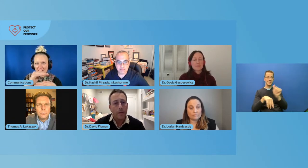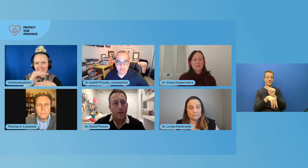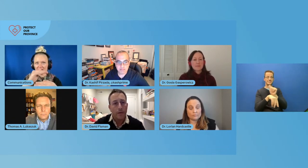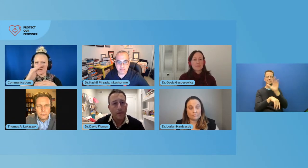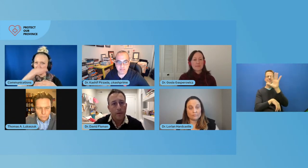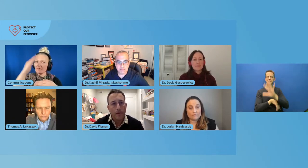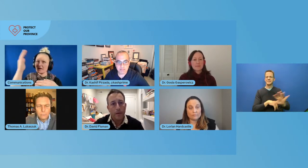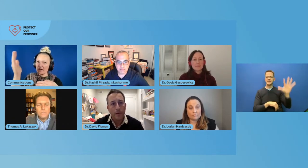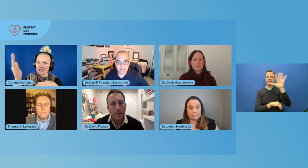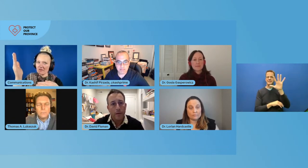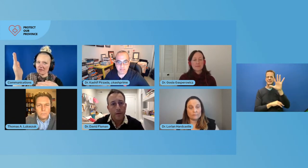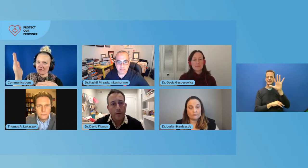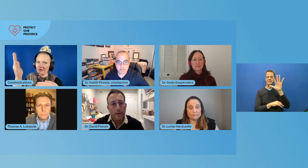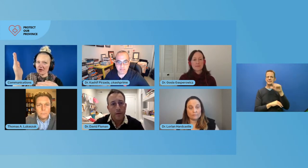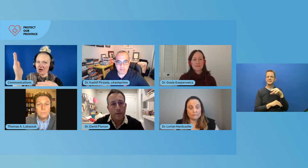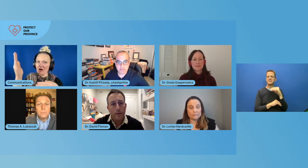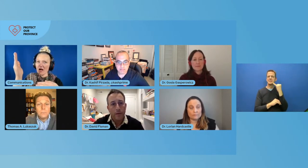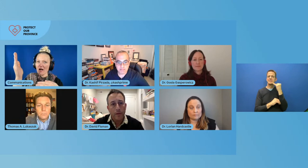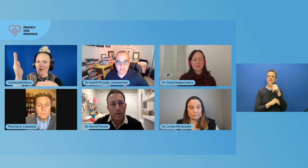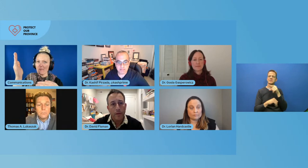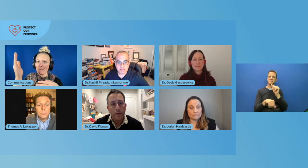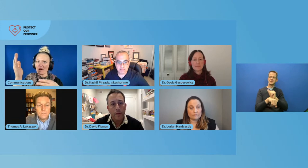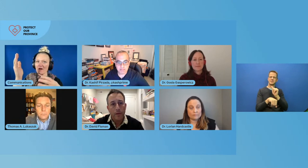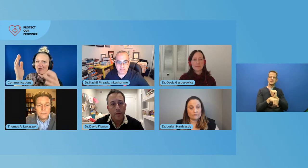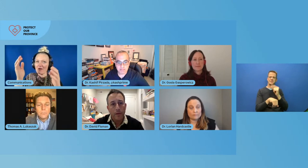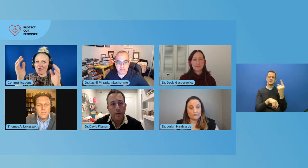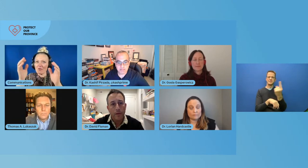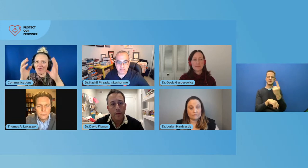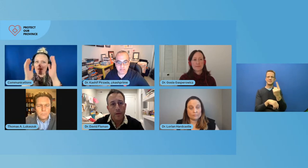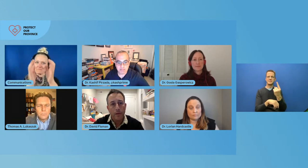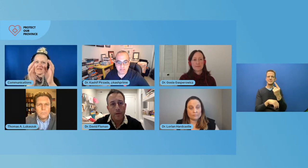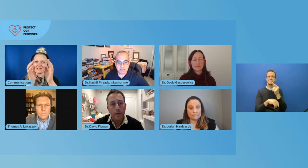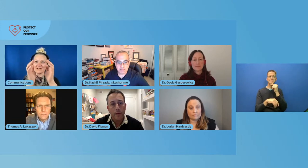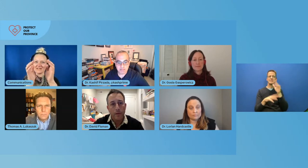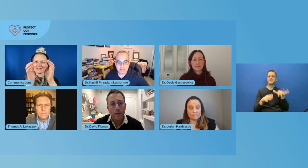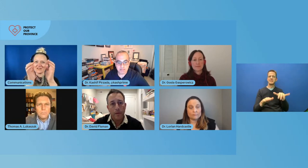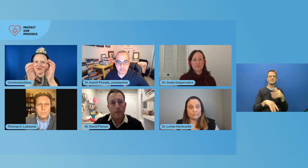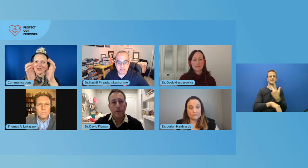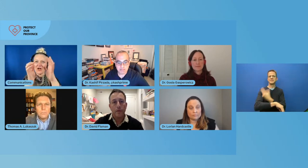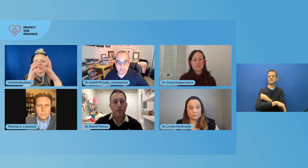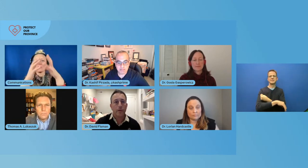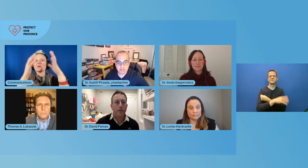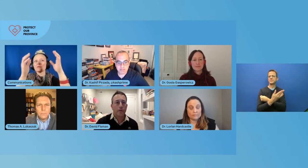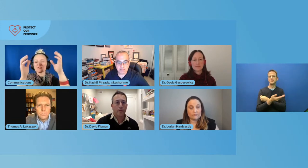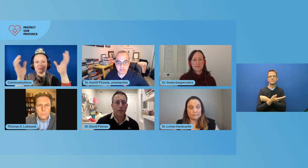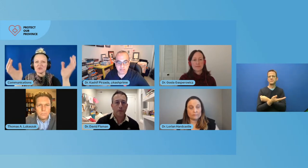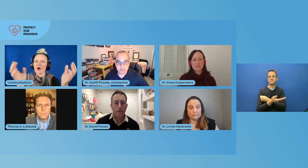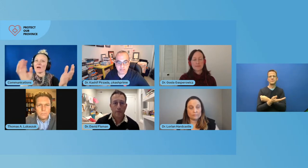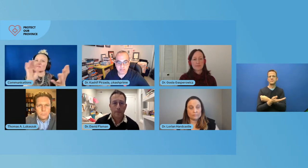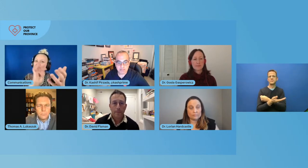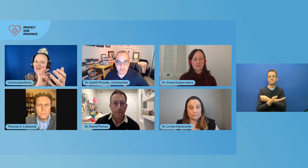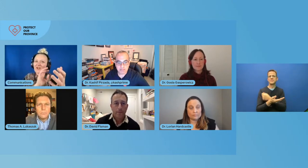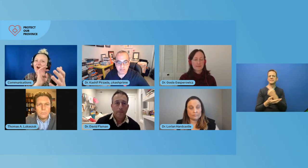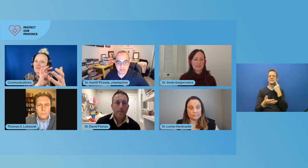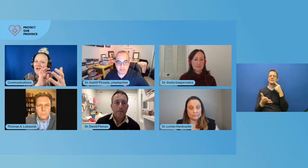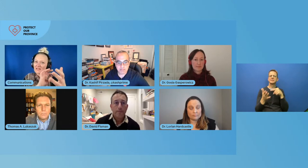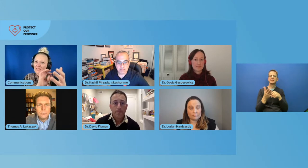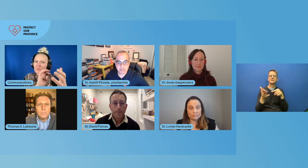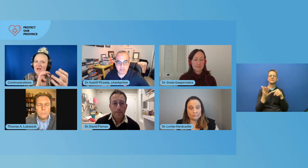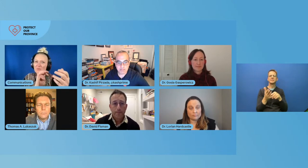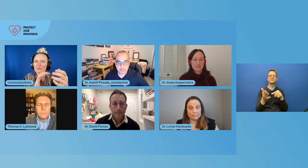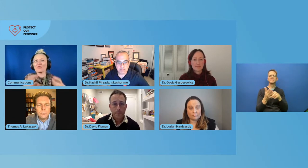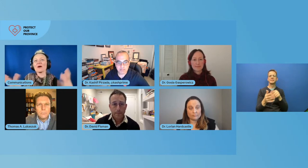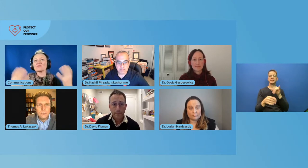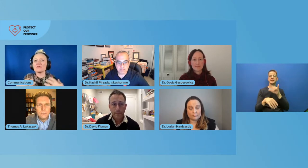vaccinated, even if that business subscribes to like our